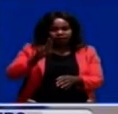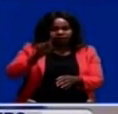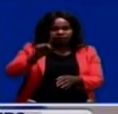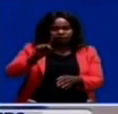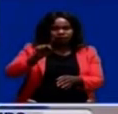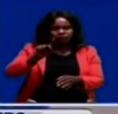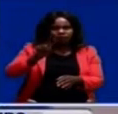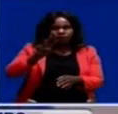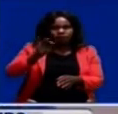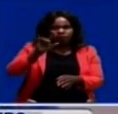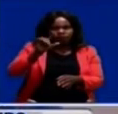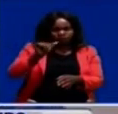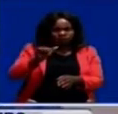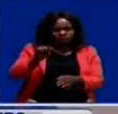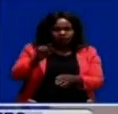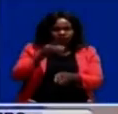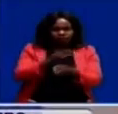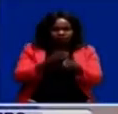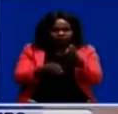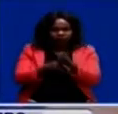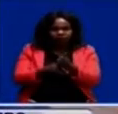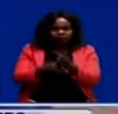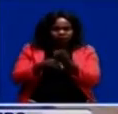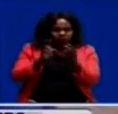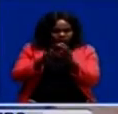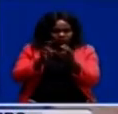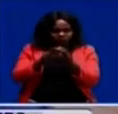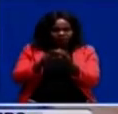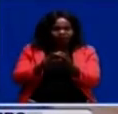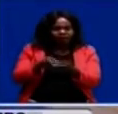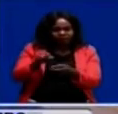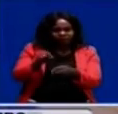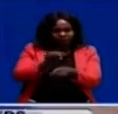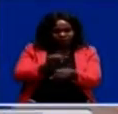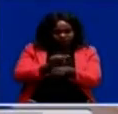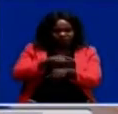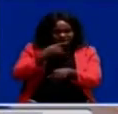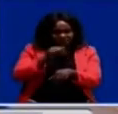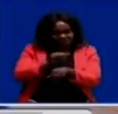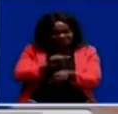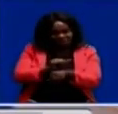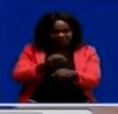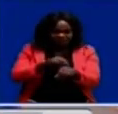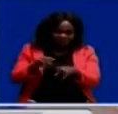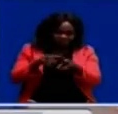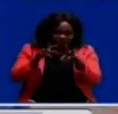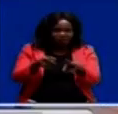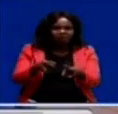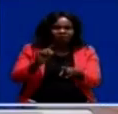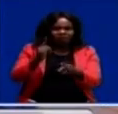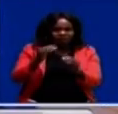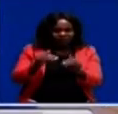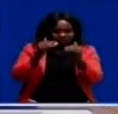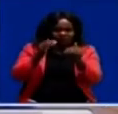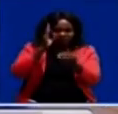company, which has been contracted to construct the Namuala Modern Market, says that works are on course and that the first phase is expected to be